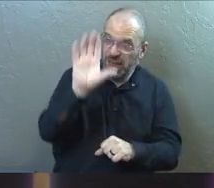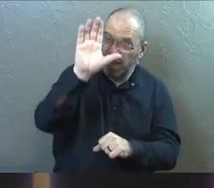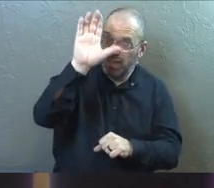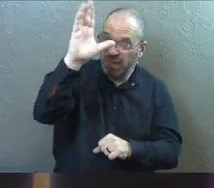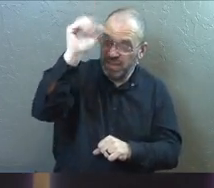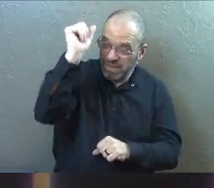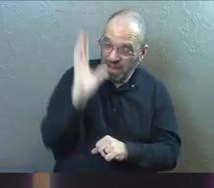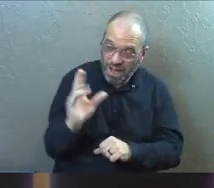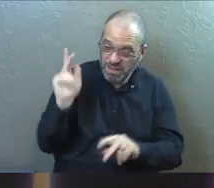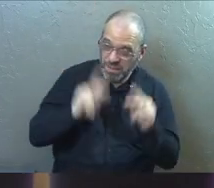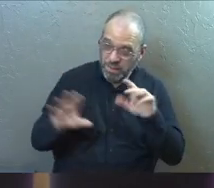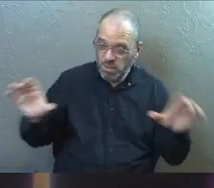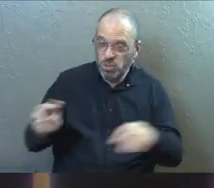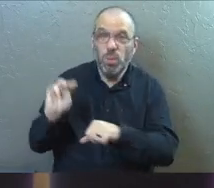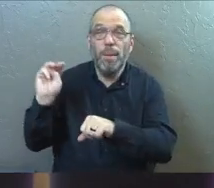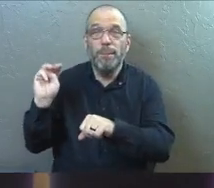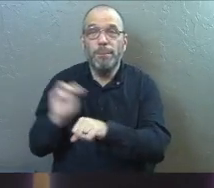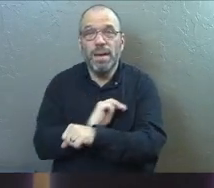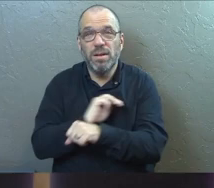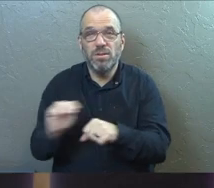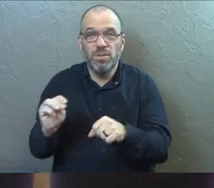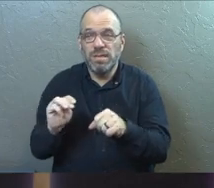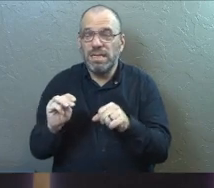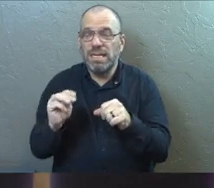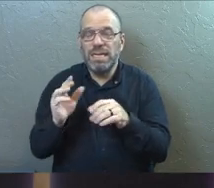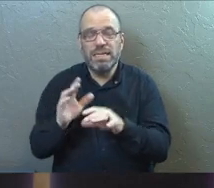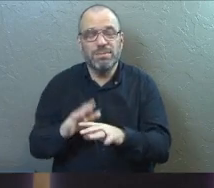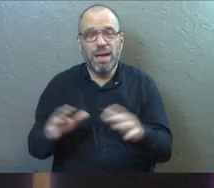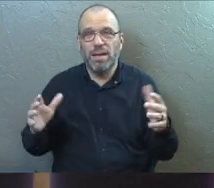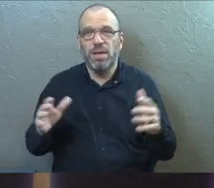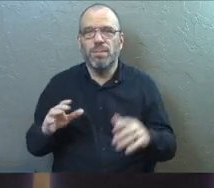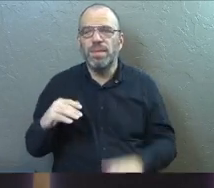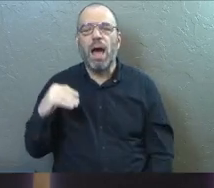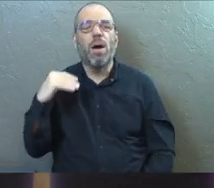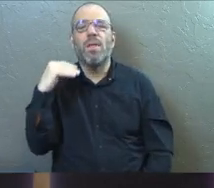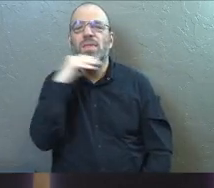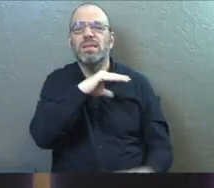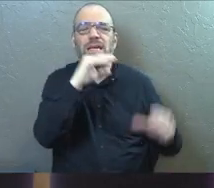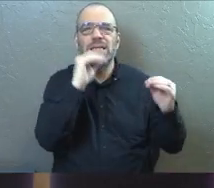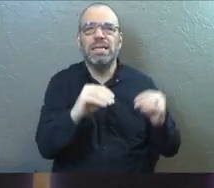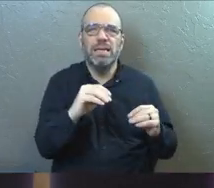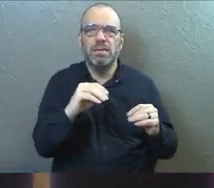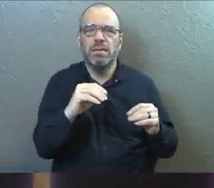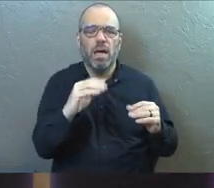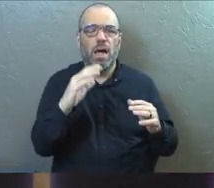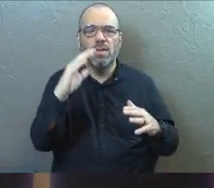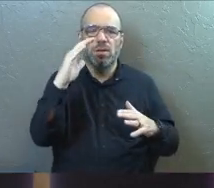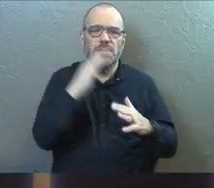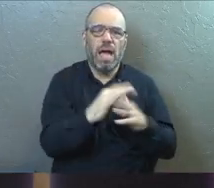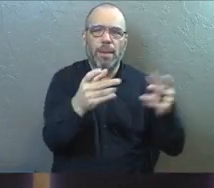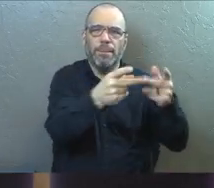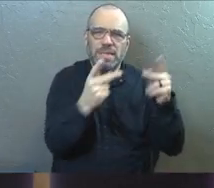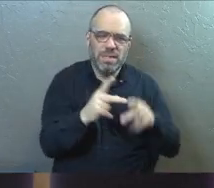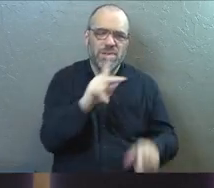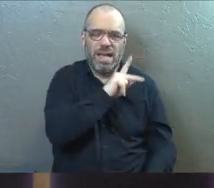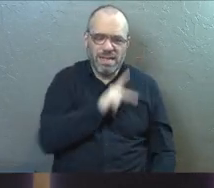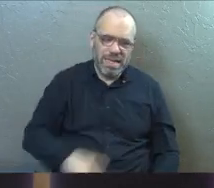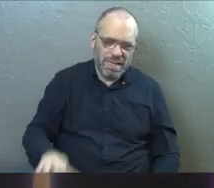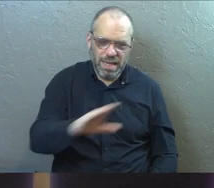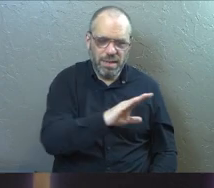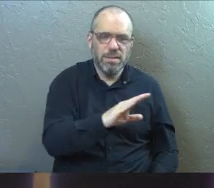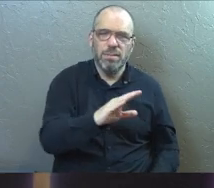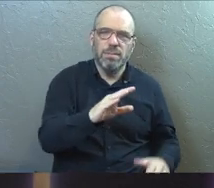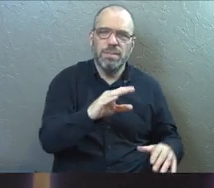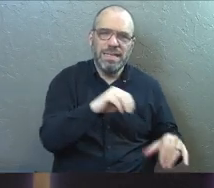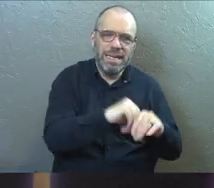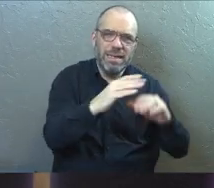to do ministry. It's massive. There's a lie out there that there are top spots in the kingdom of God and the top spots are the